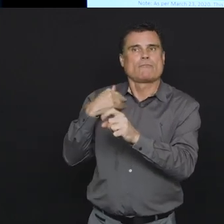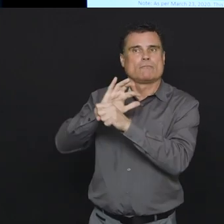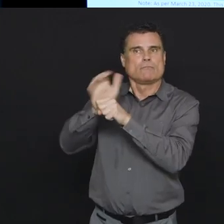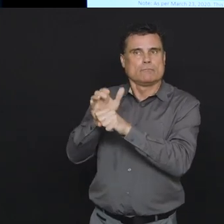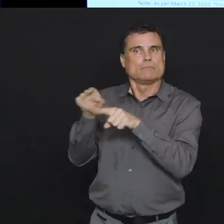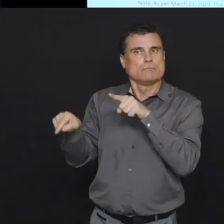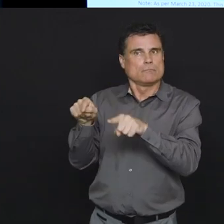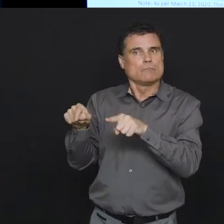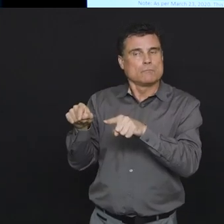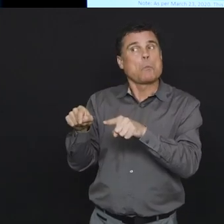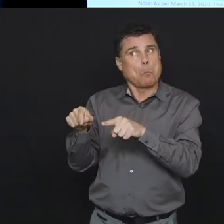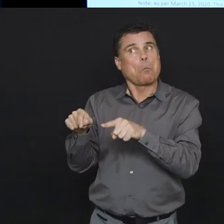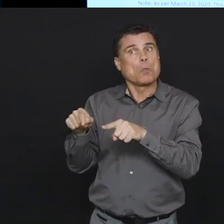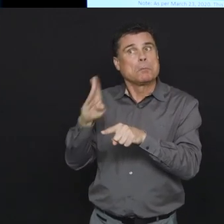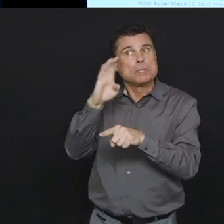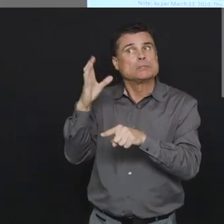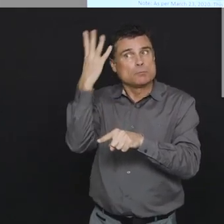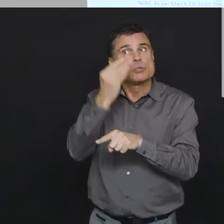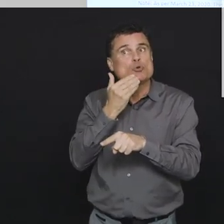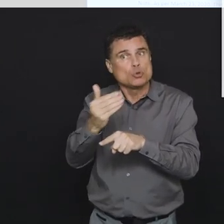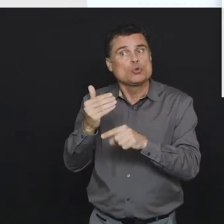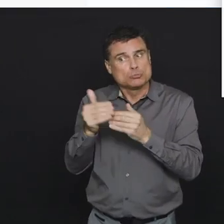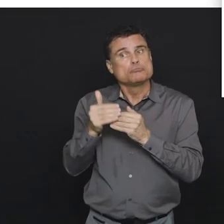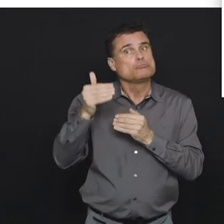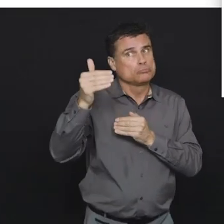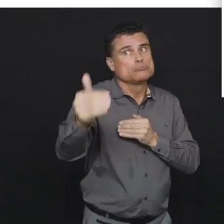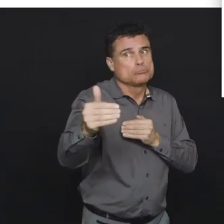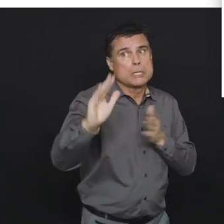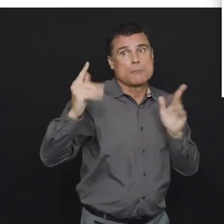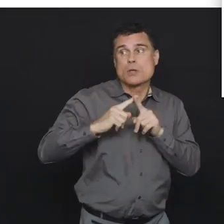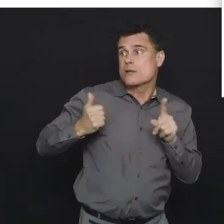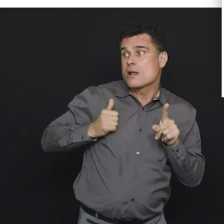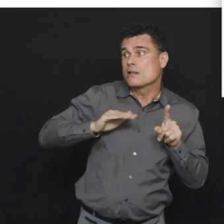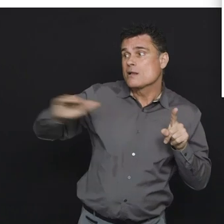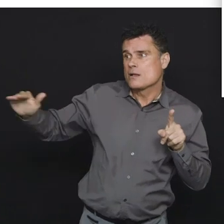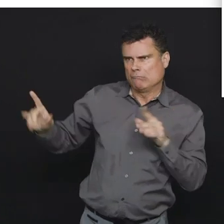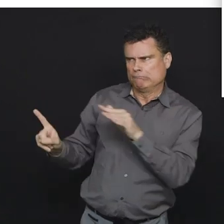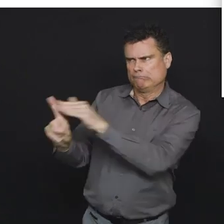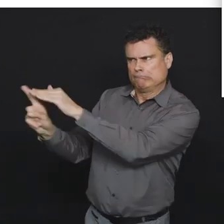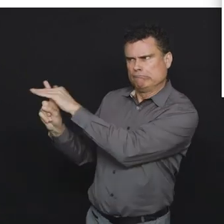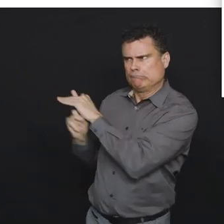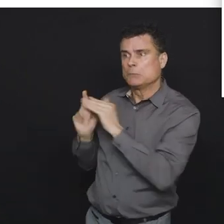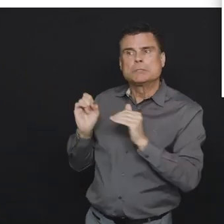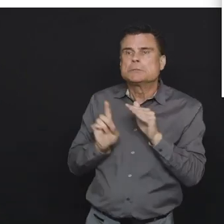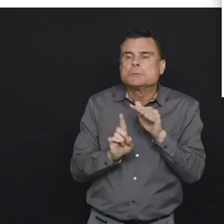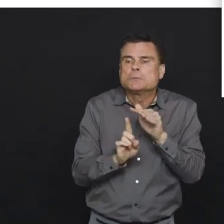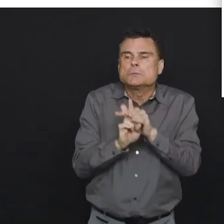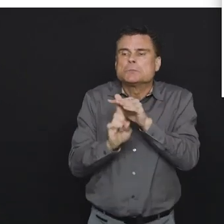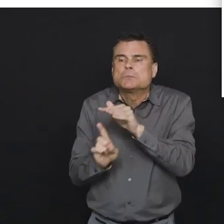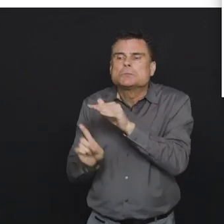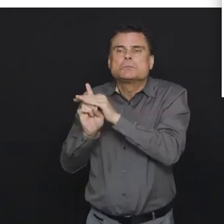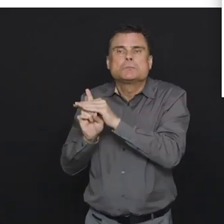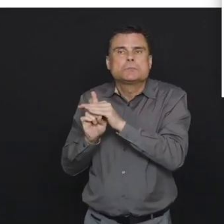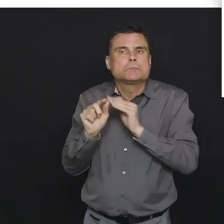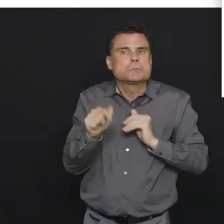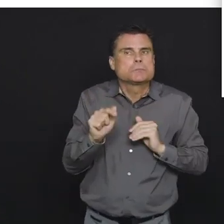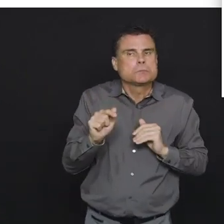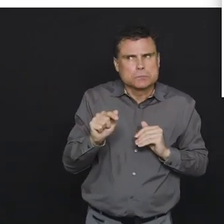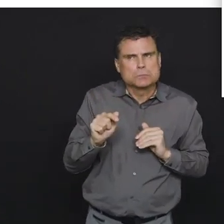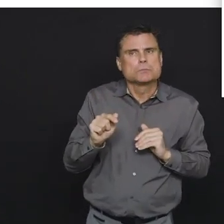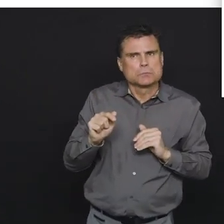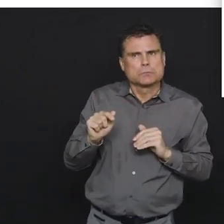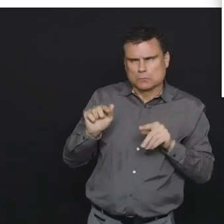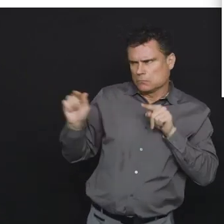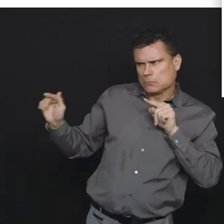that pulls us back to day one we're a little bit ahead of the rest of Canada and that's why the line for BC is